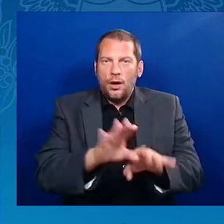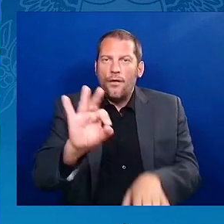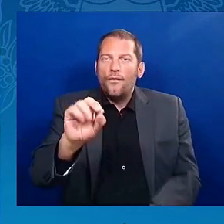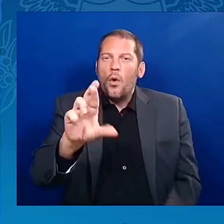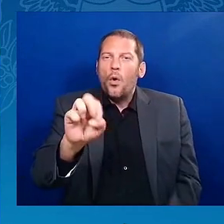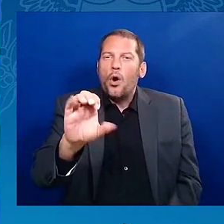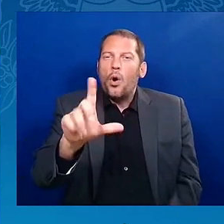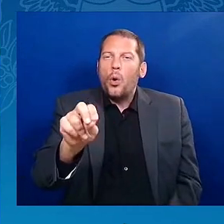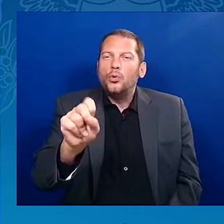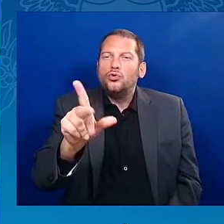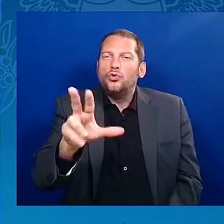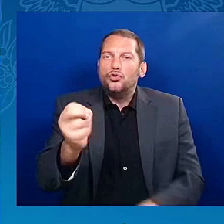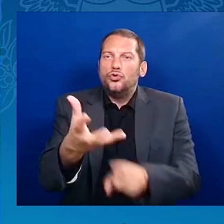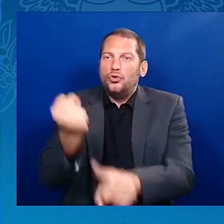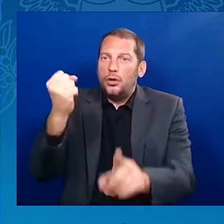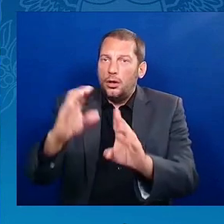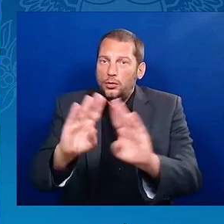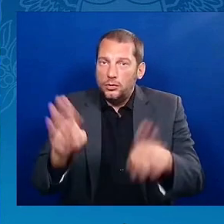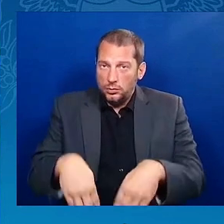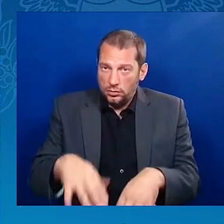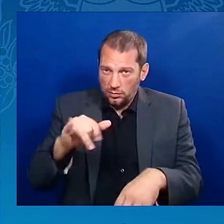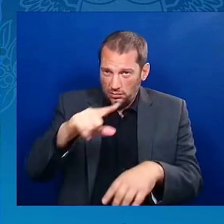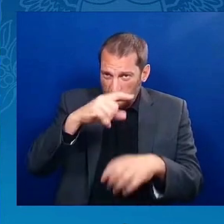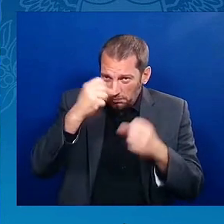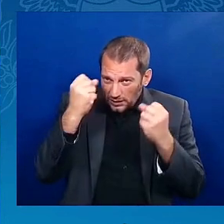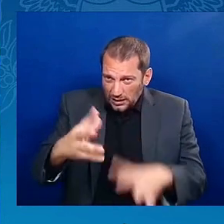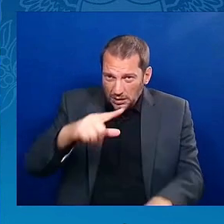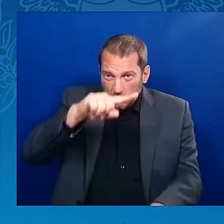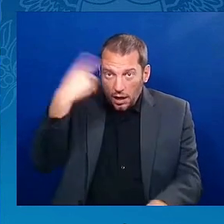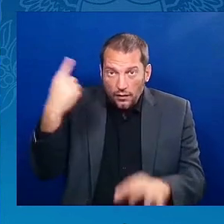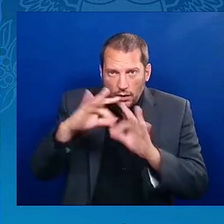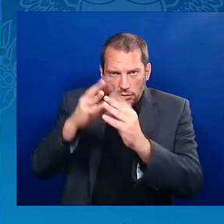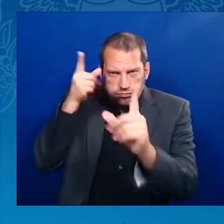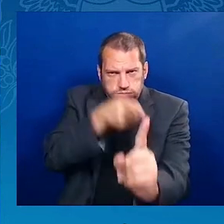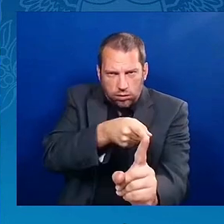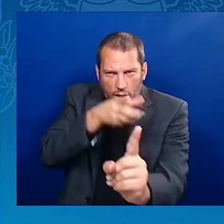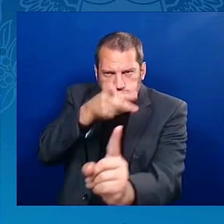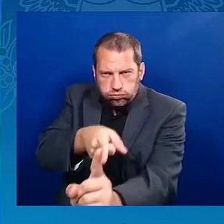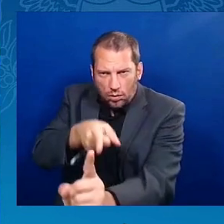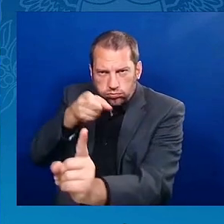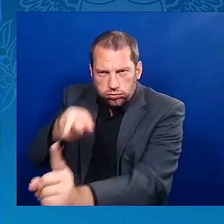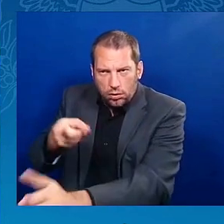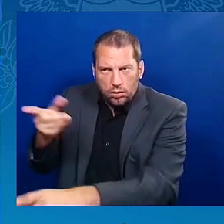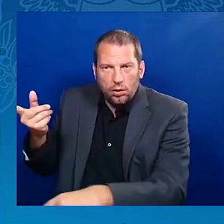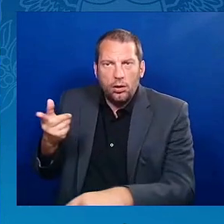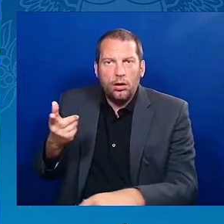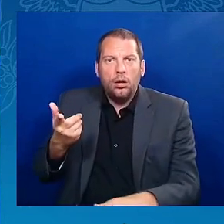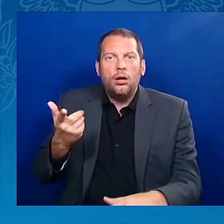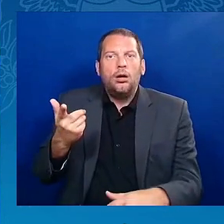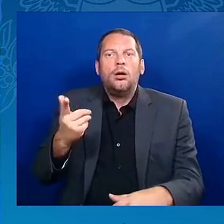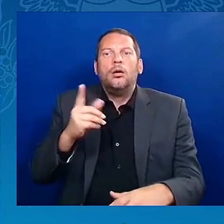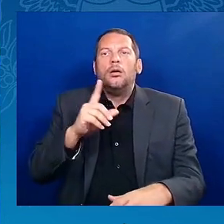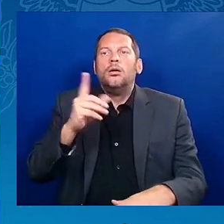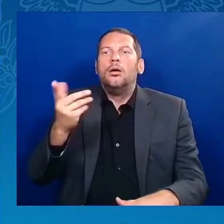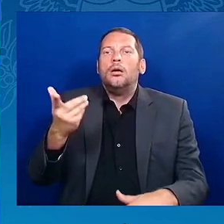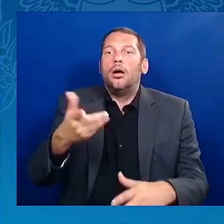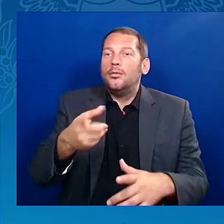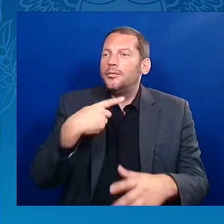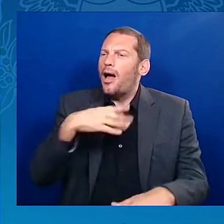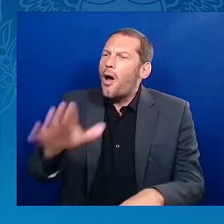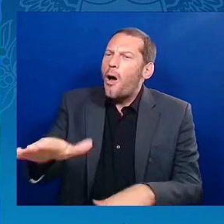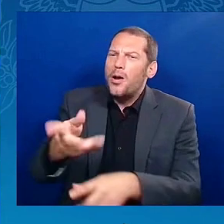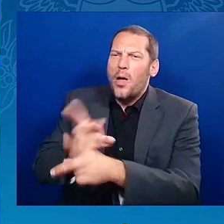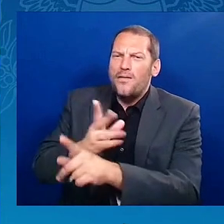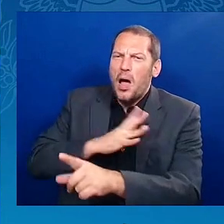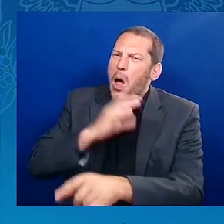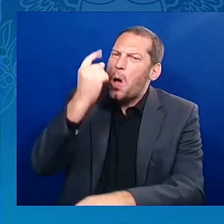down, and people ended up going bankrupt. So this is something I focused on for a long time. And here again, let's look at it through the context